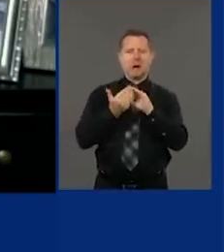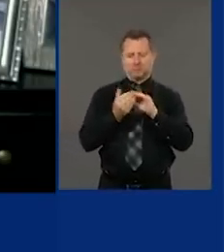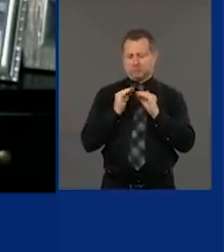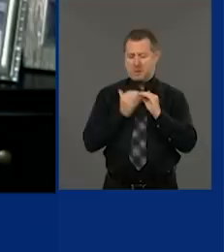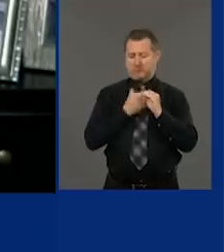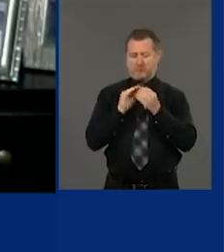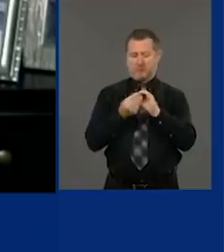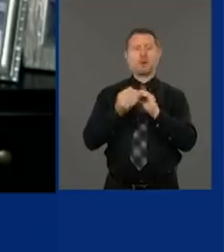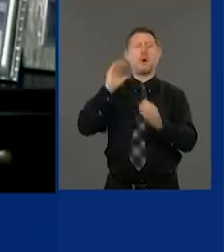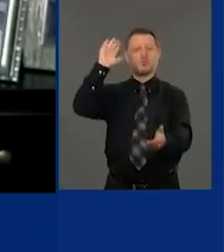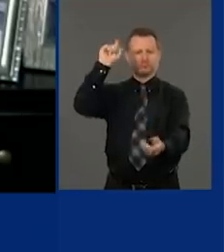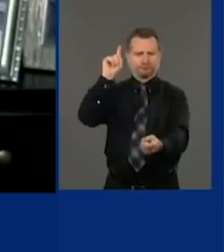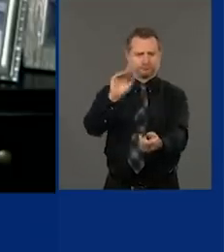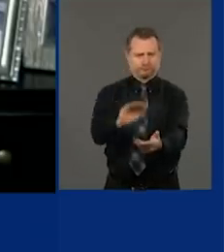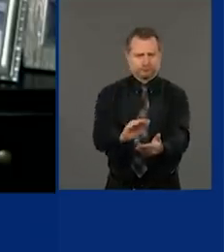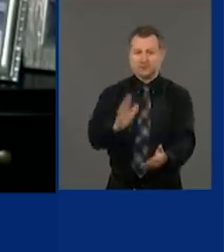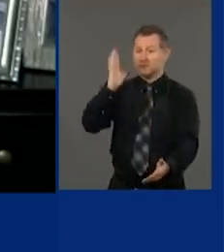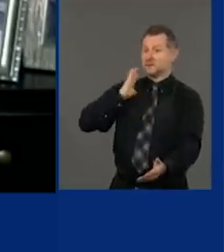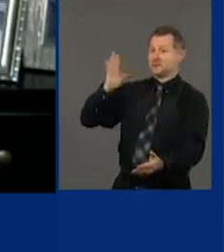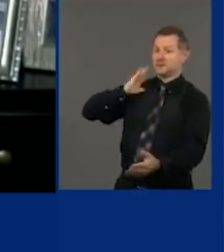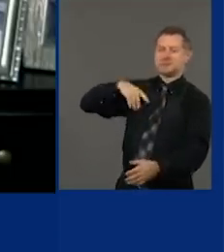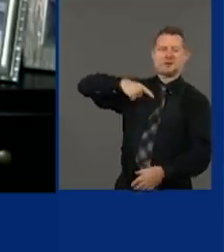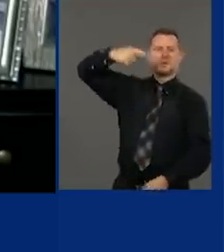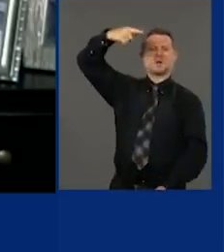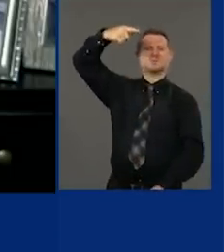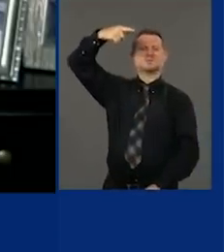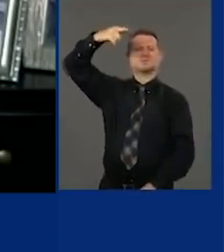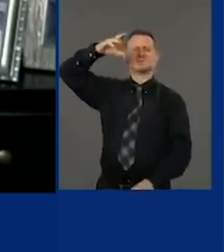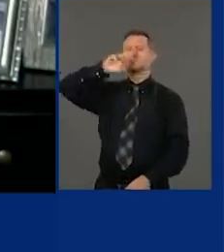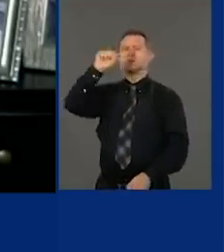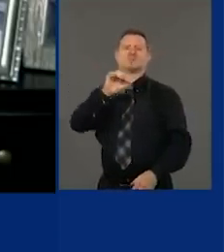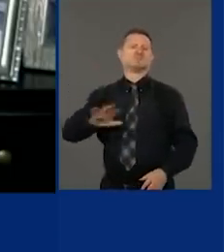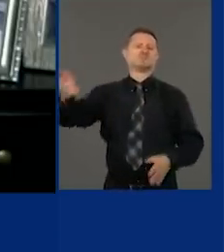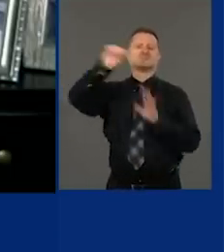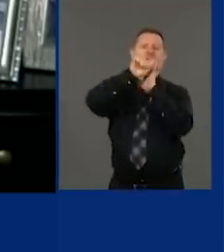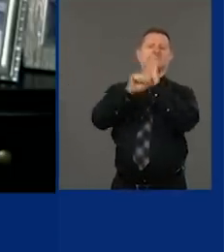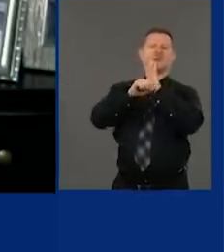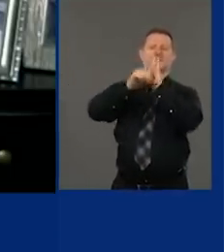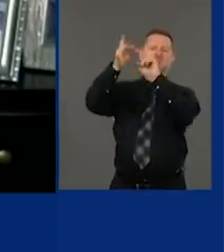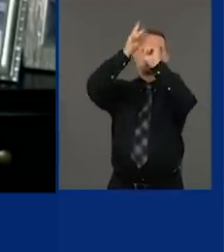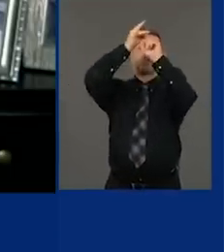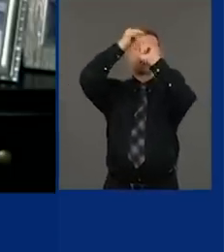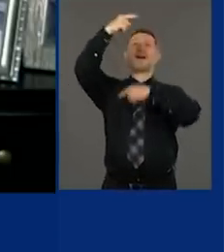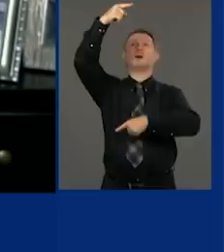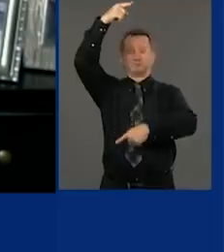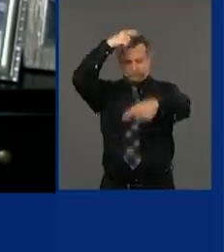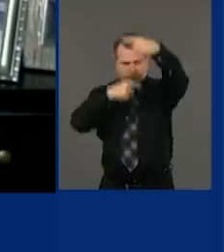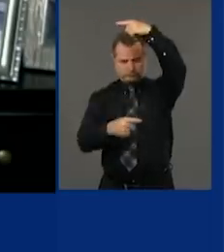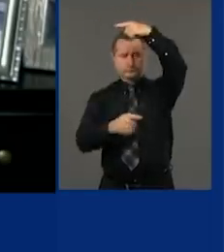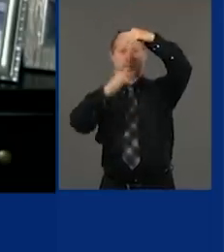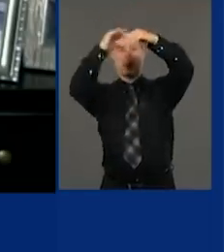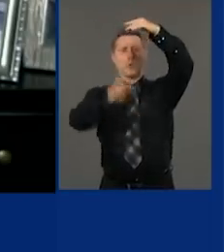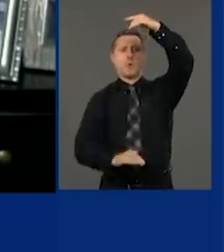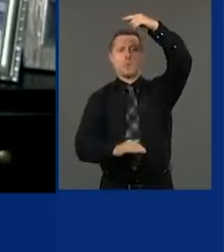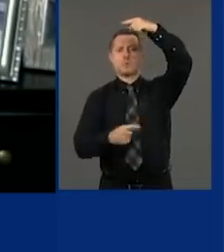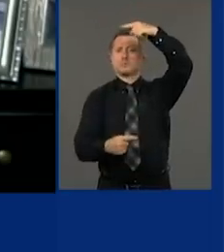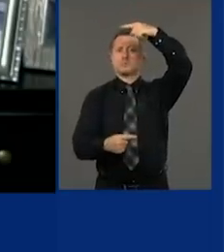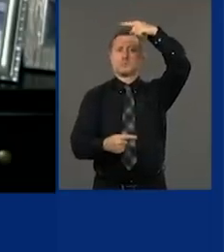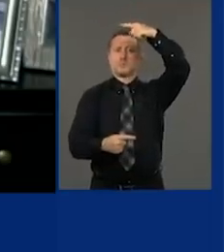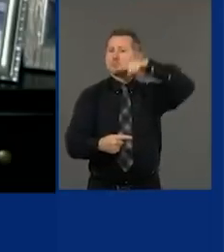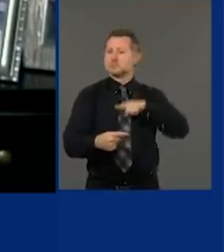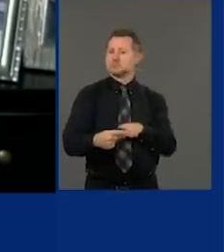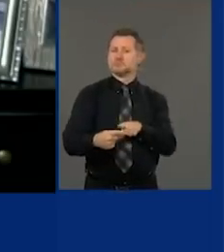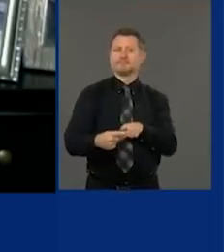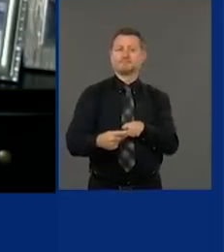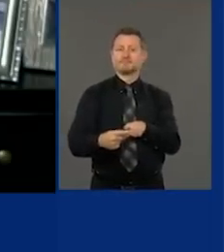We went from the worst infection rate in the country to the best infection rate, the lowest. So we